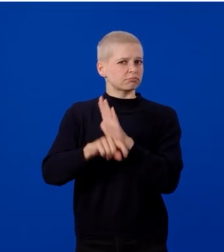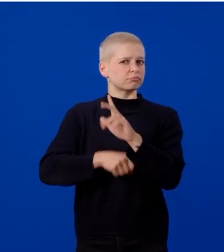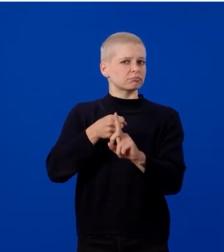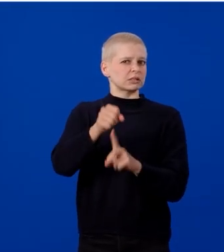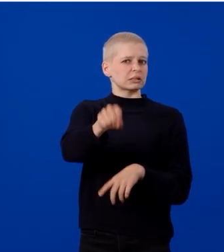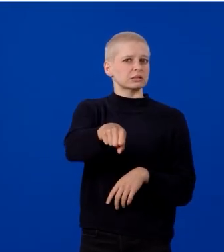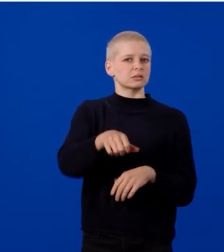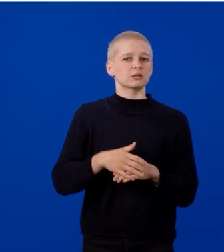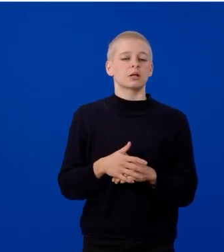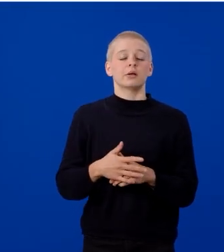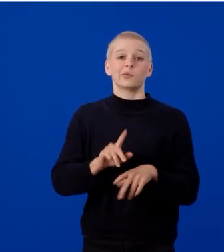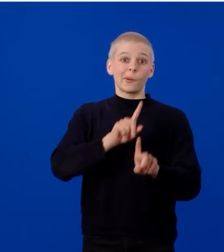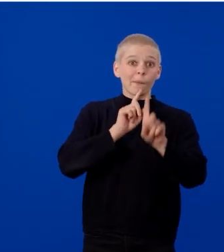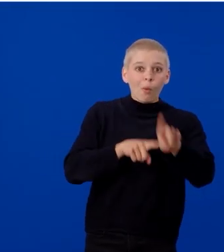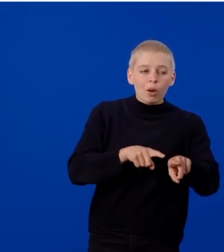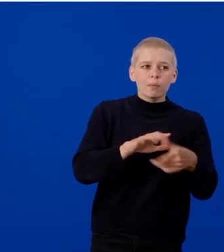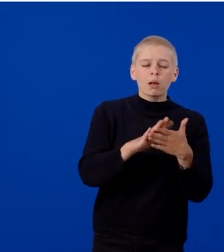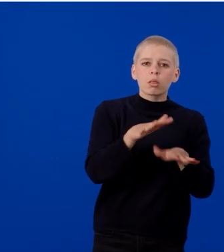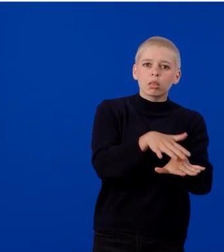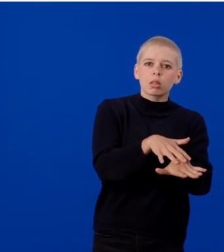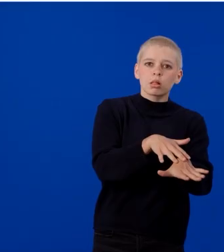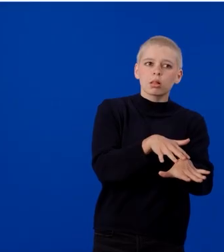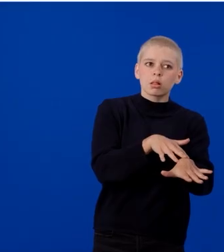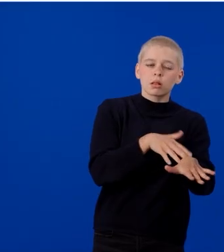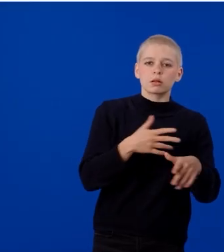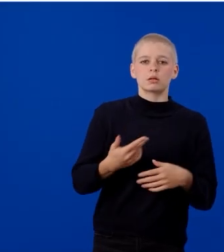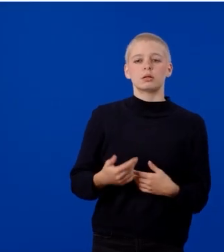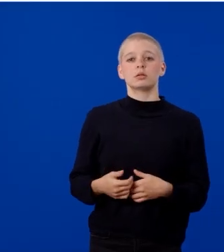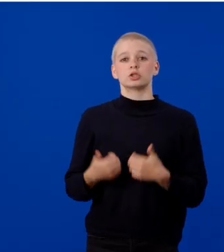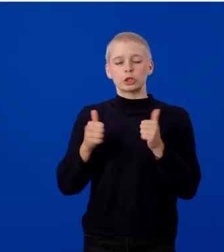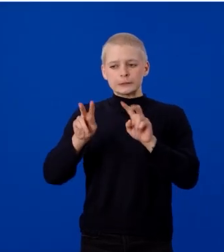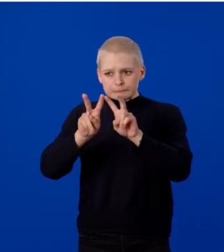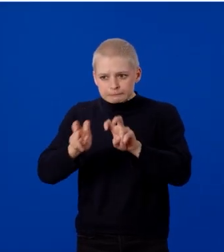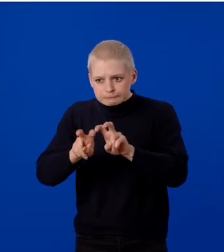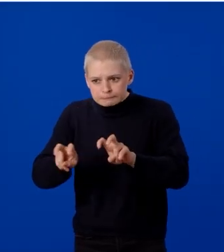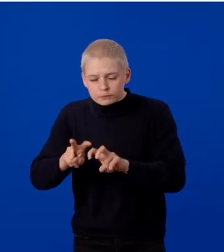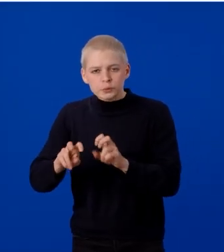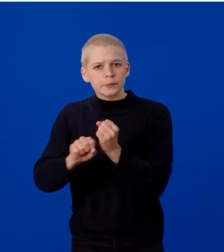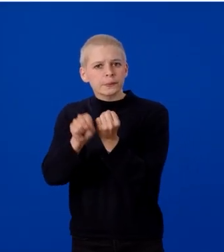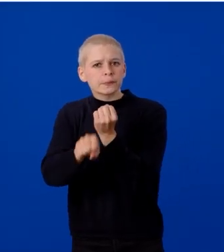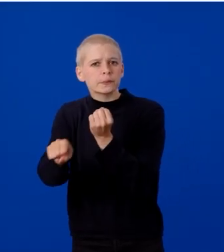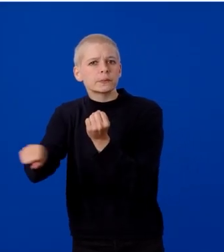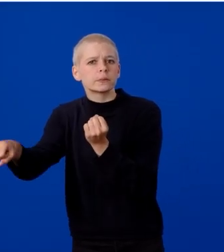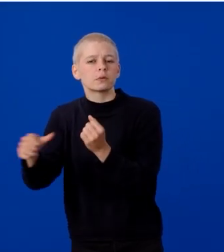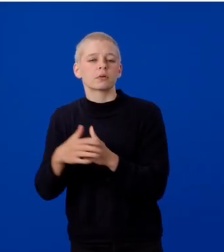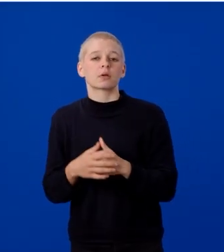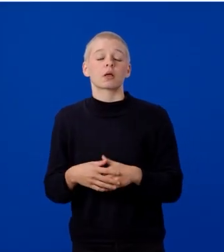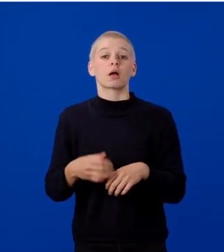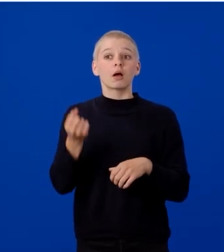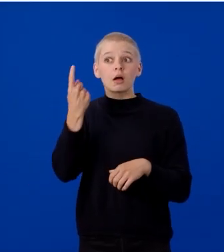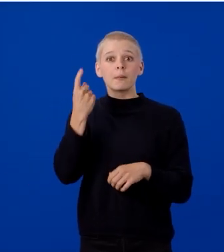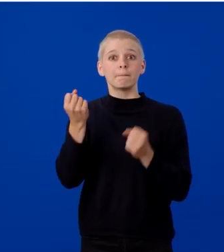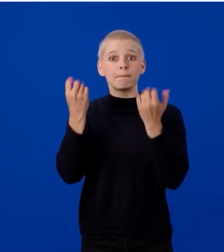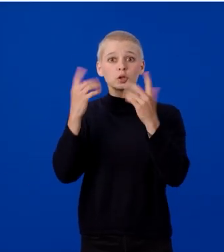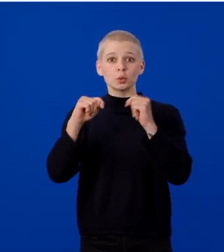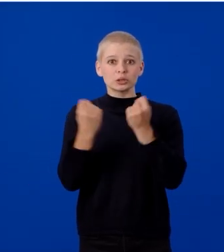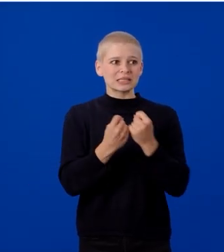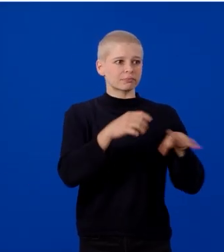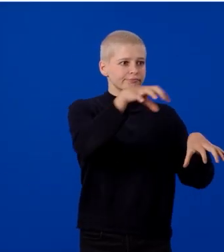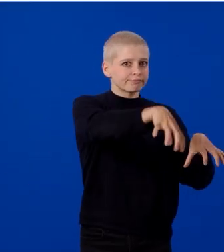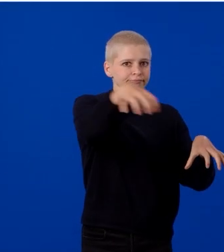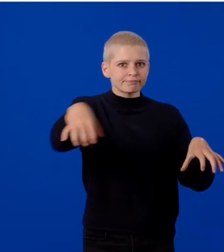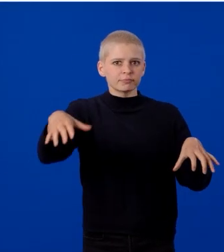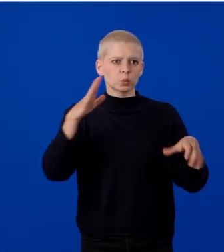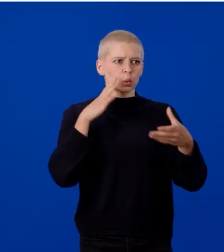Reporting slows down, analytics take longer, and multiple teams end up solving the same